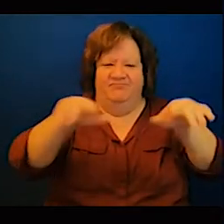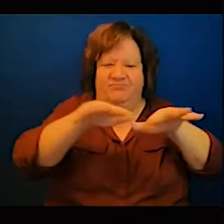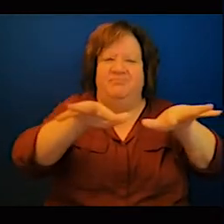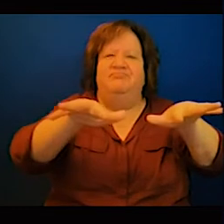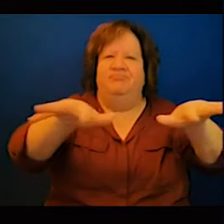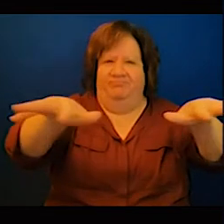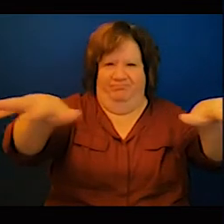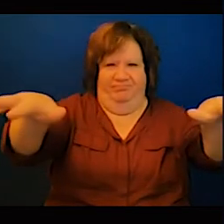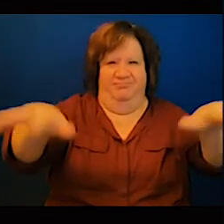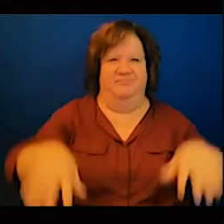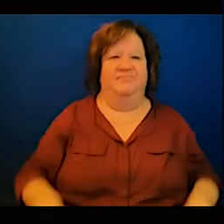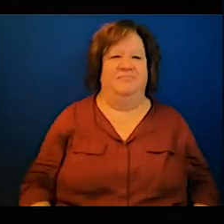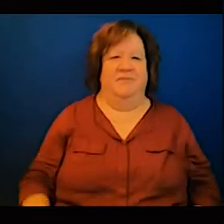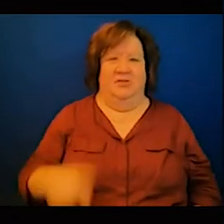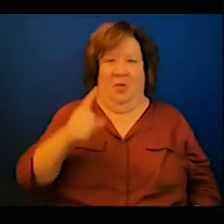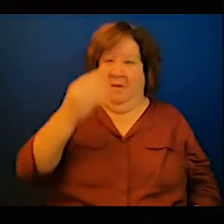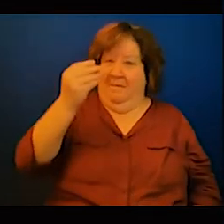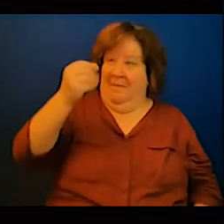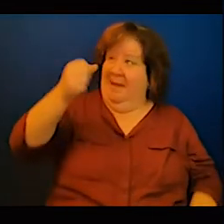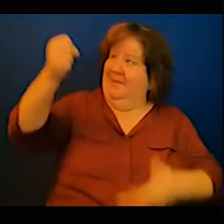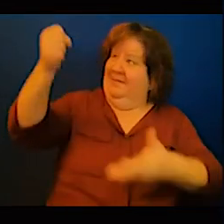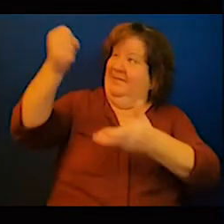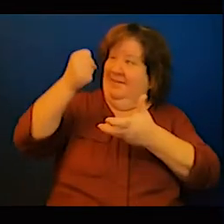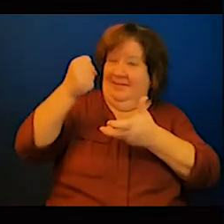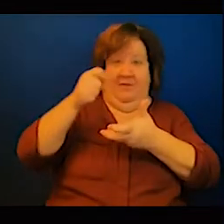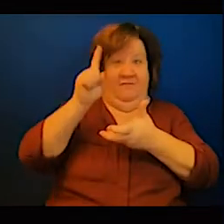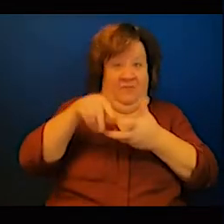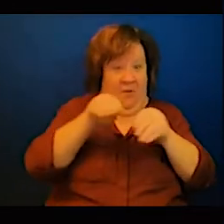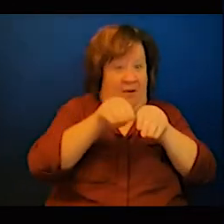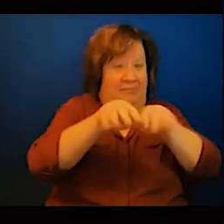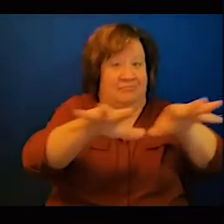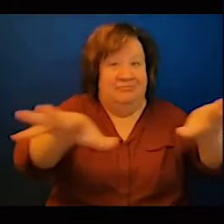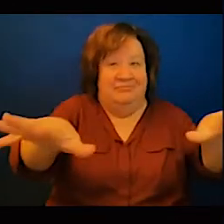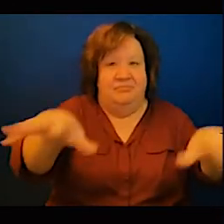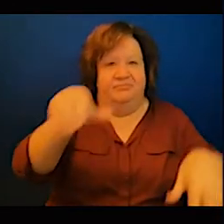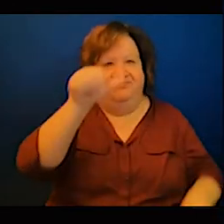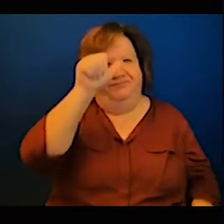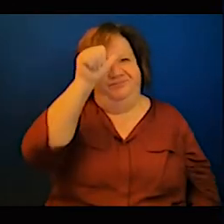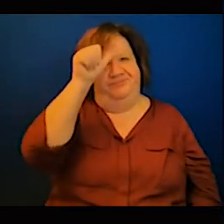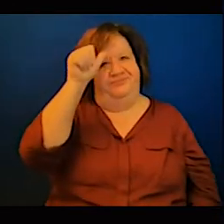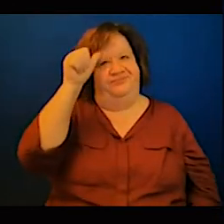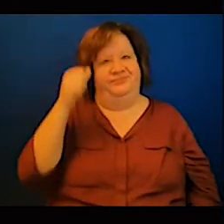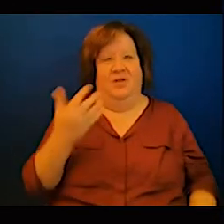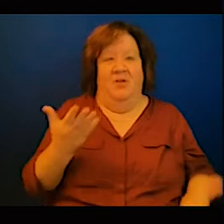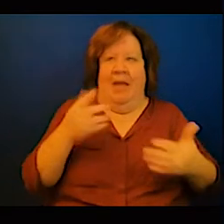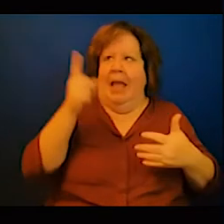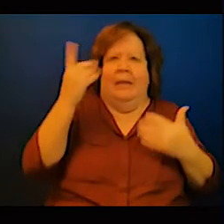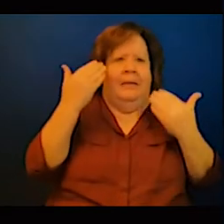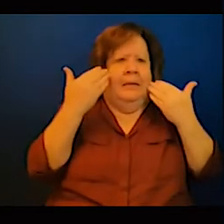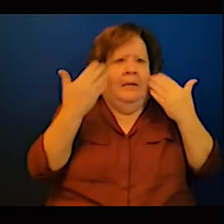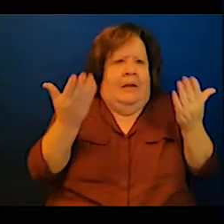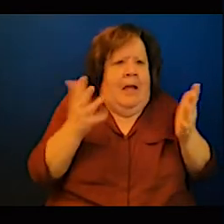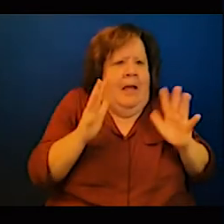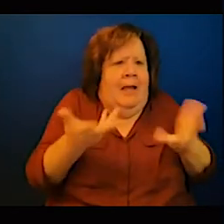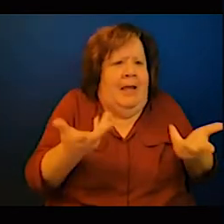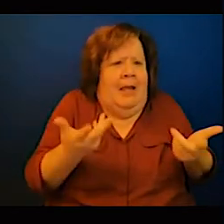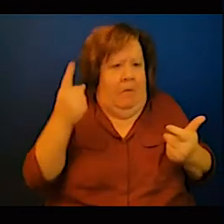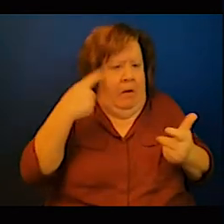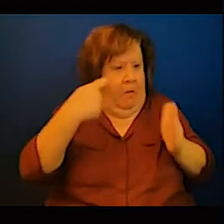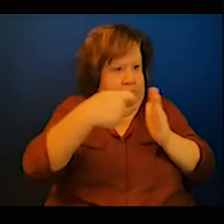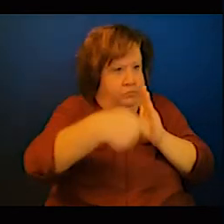in some cases unpredictable to be able to get understand the language of the borrower and be able to assist him accordingly